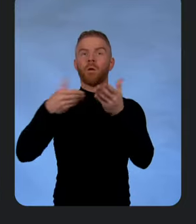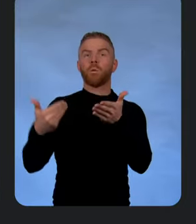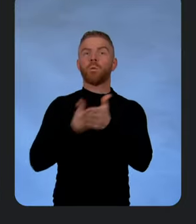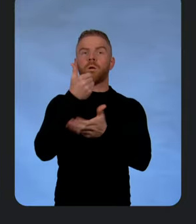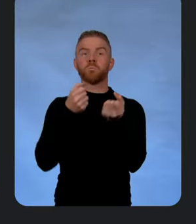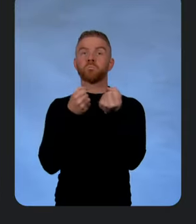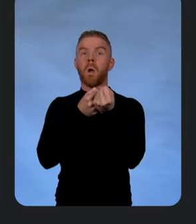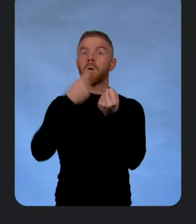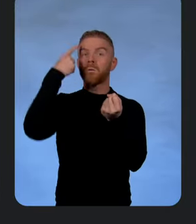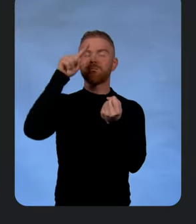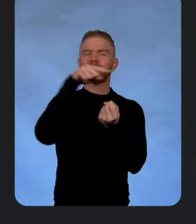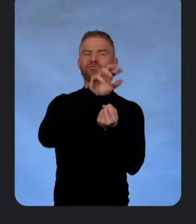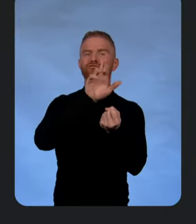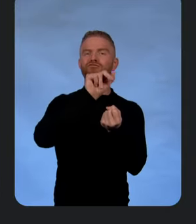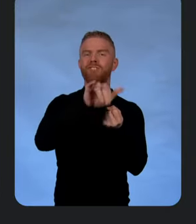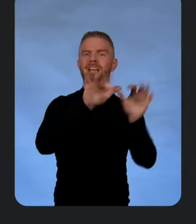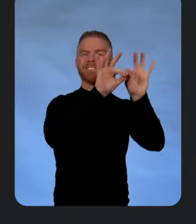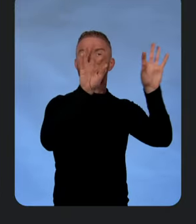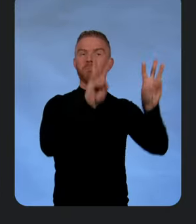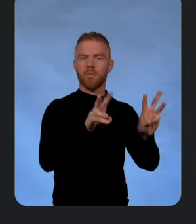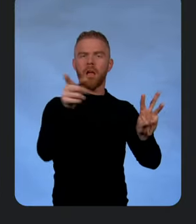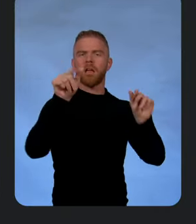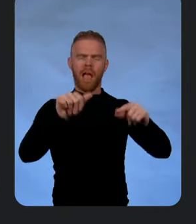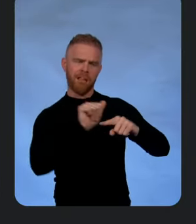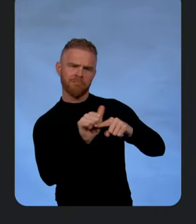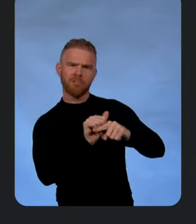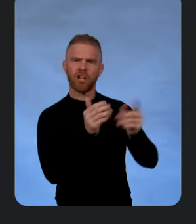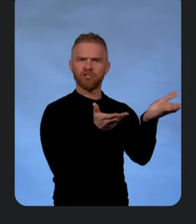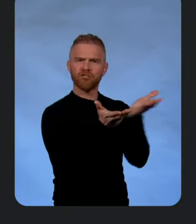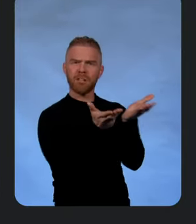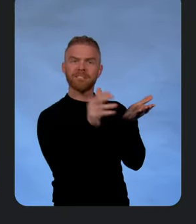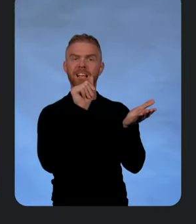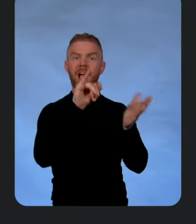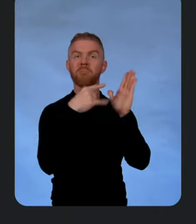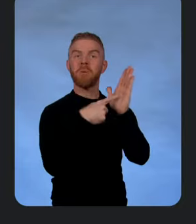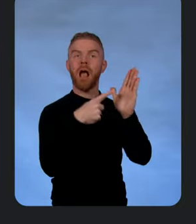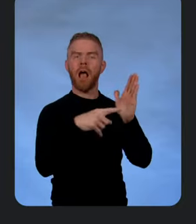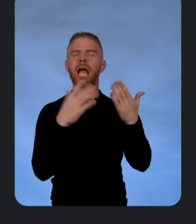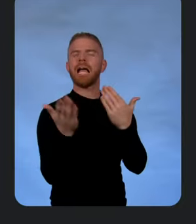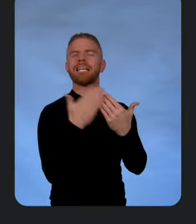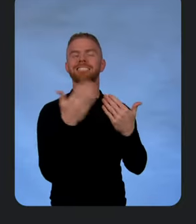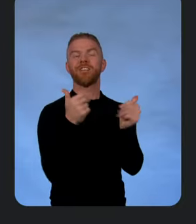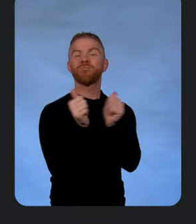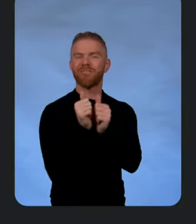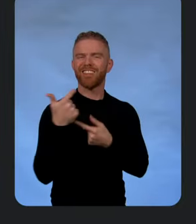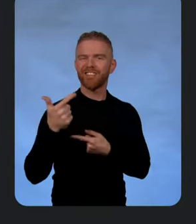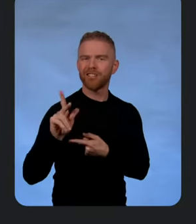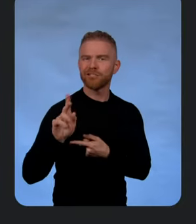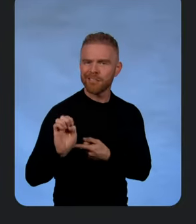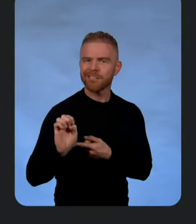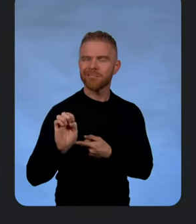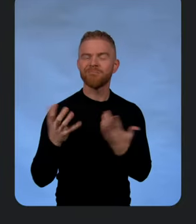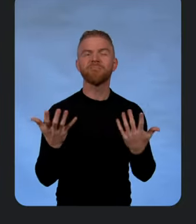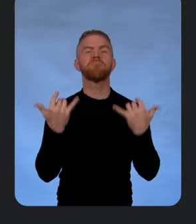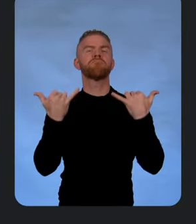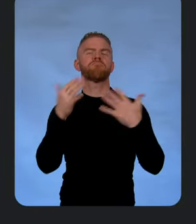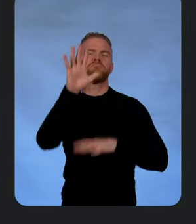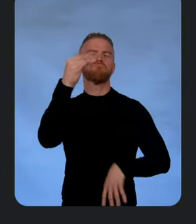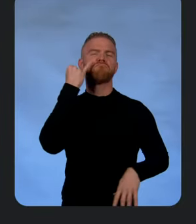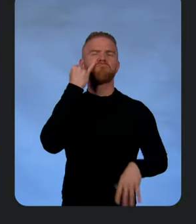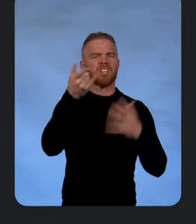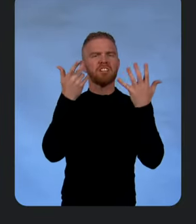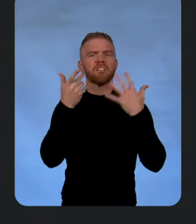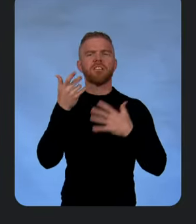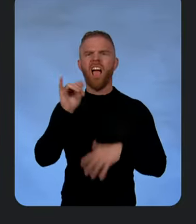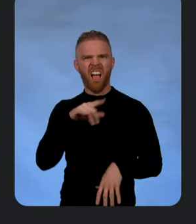for the RAI framework so that you can train and serve AI models more easily with GKE. Yeah. Yeah. That's not easy to do if you've just done